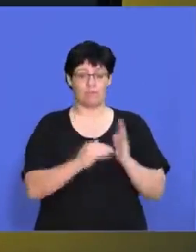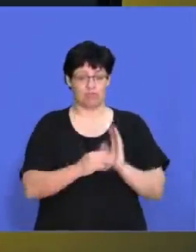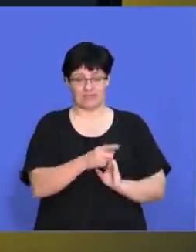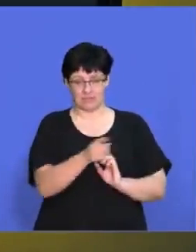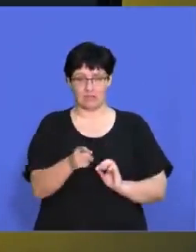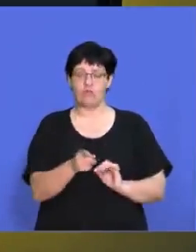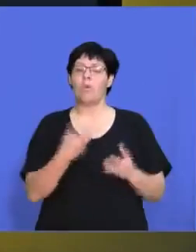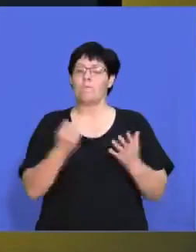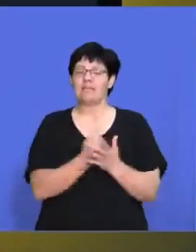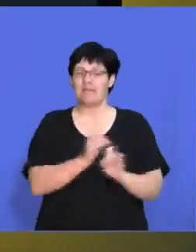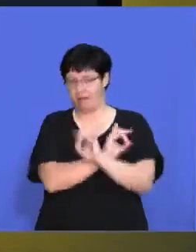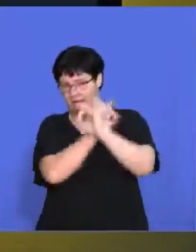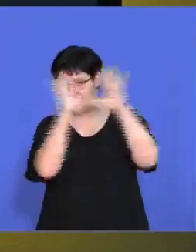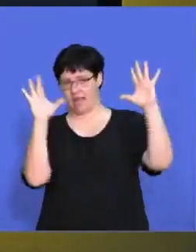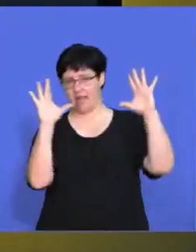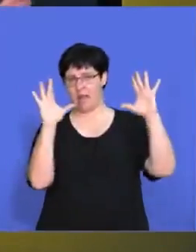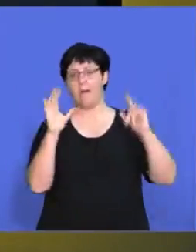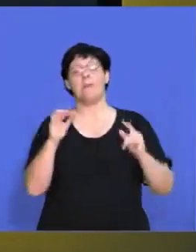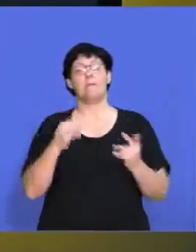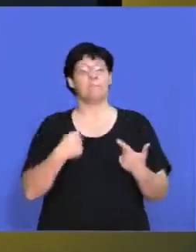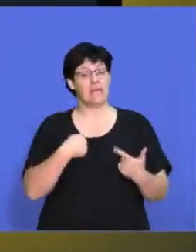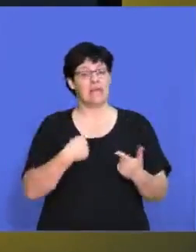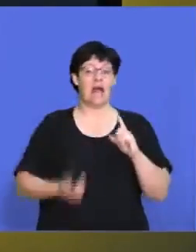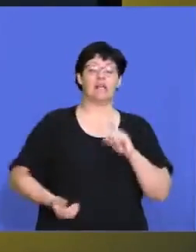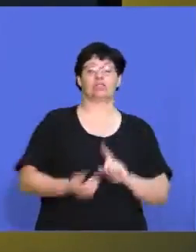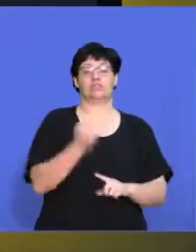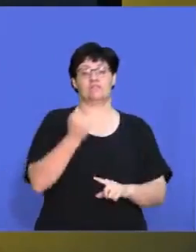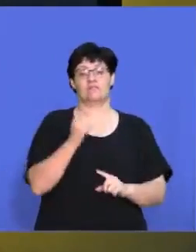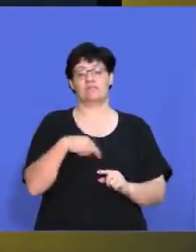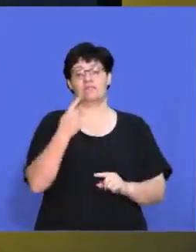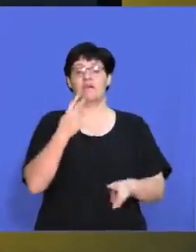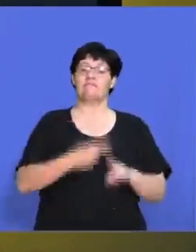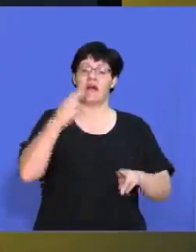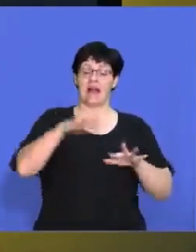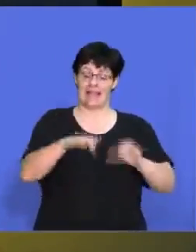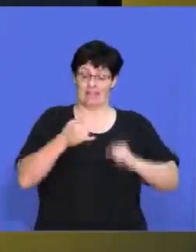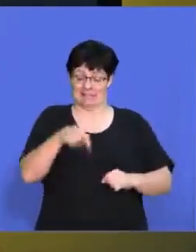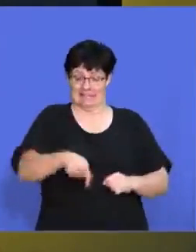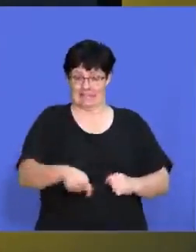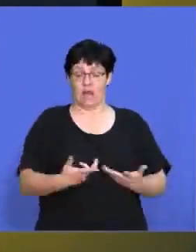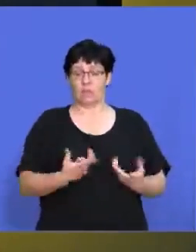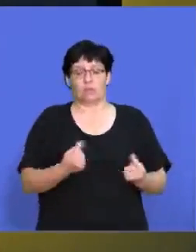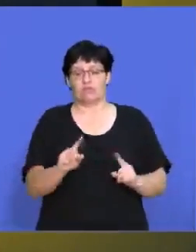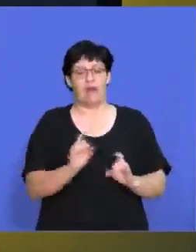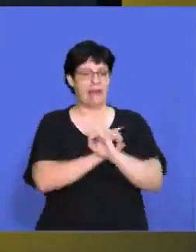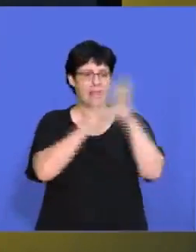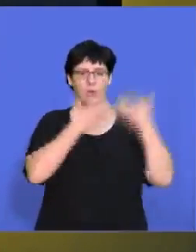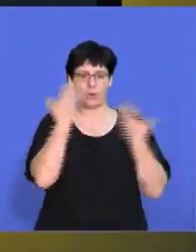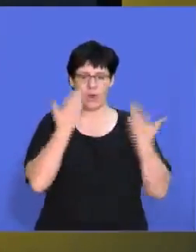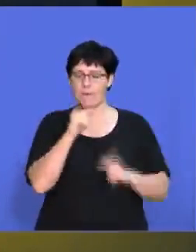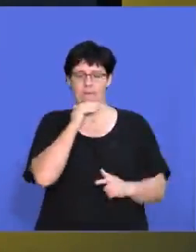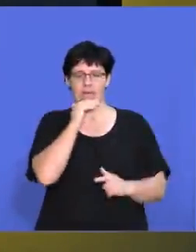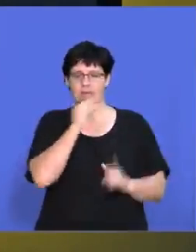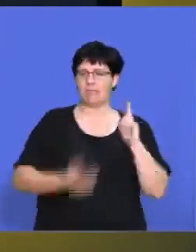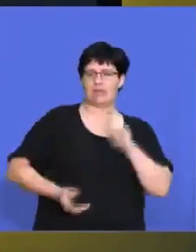have a clear vision of what you want to achieve in your final exams. Now, if you don't have a clear vision, you're never going to achieve